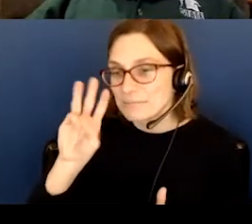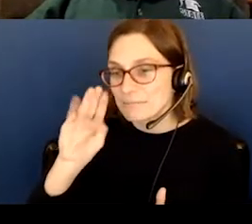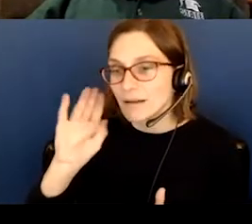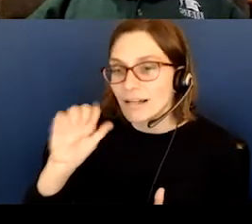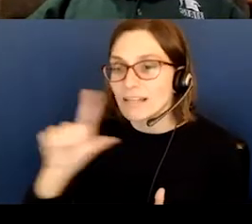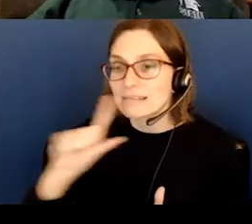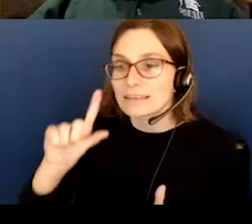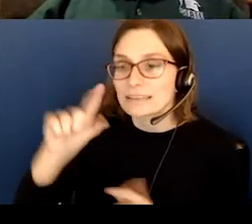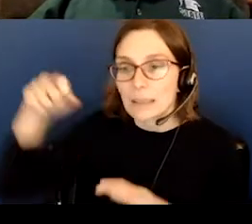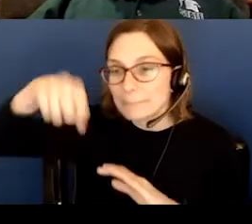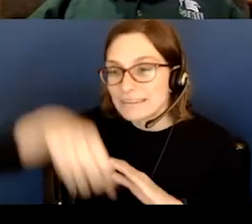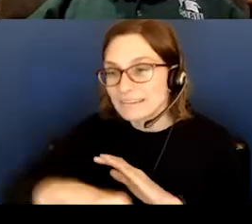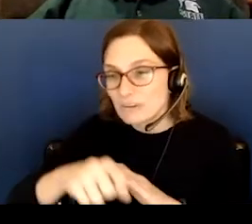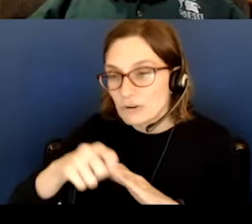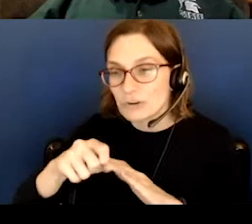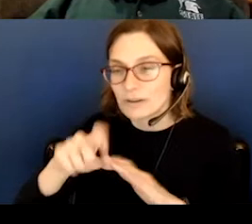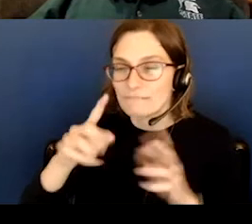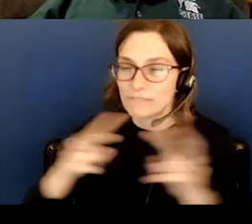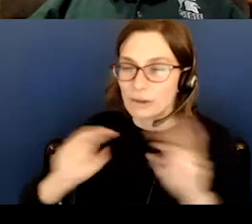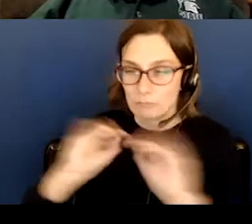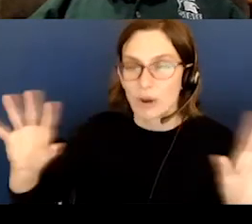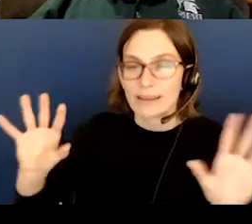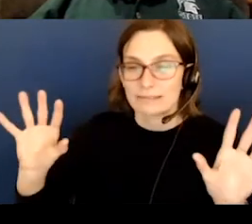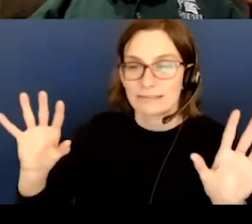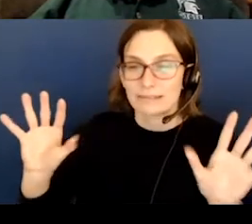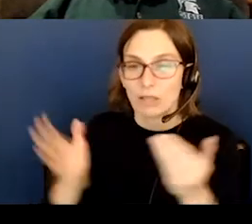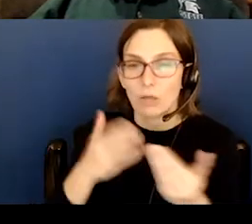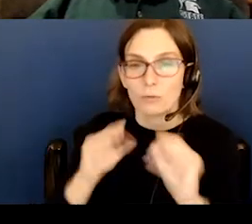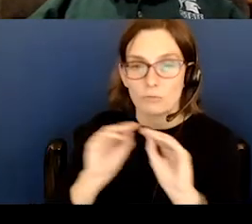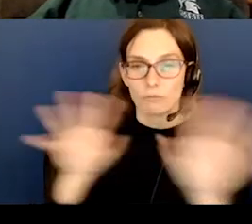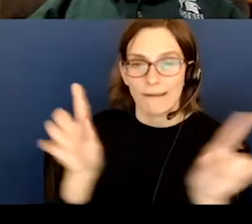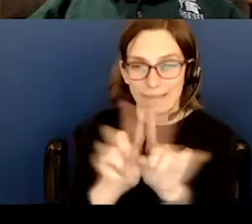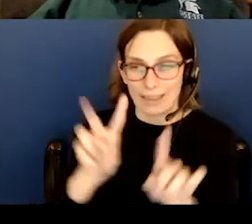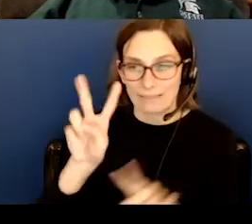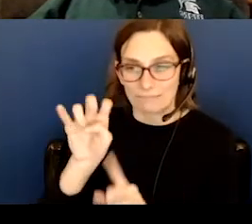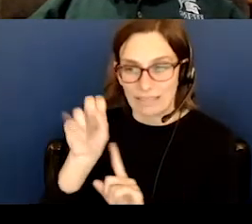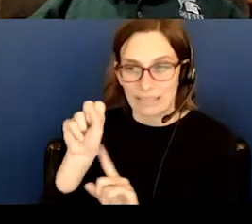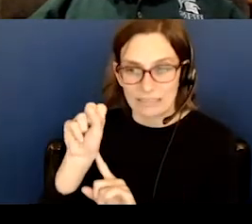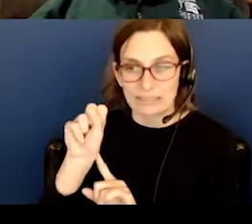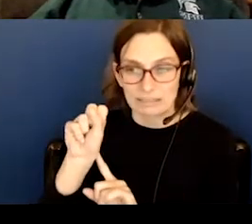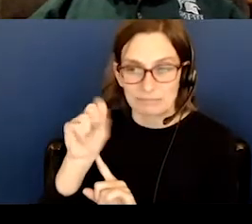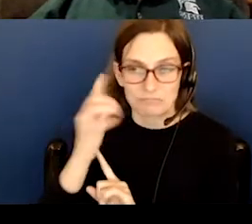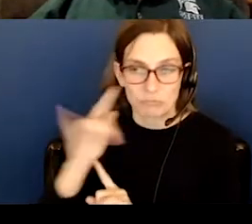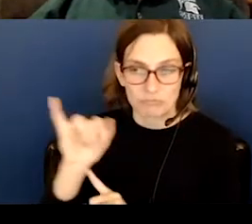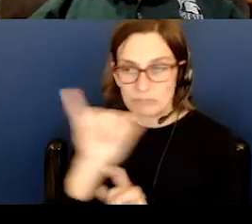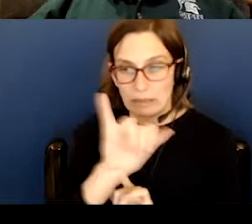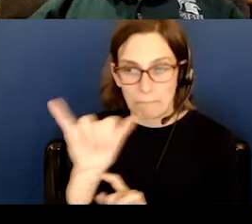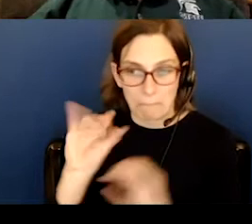which is very bright, about as bright as the planet Venus. So it's kind of